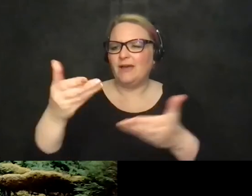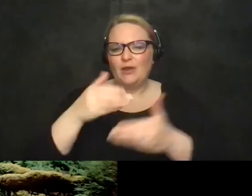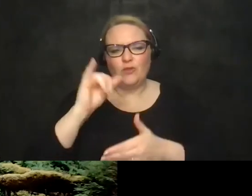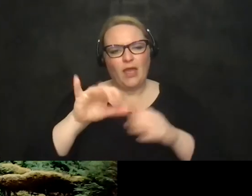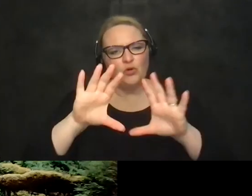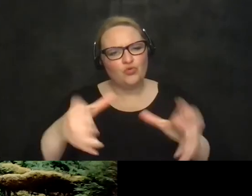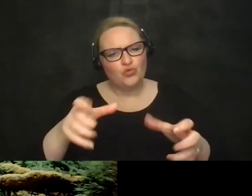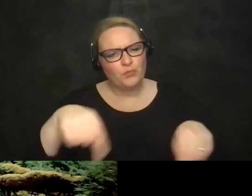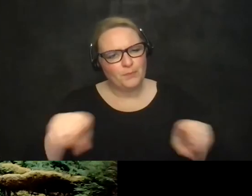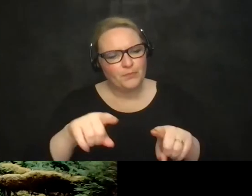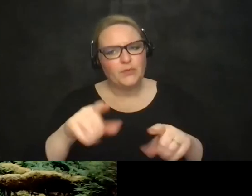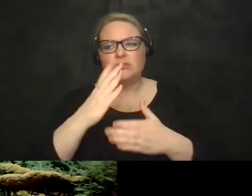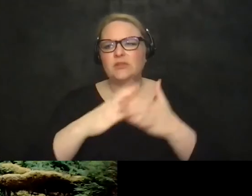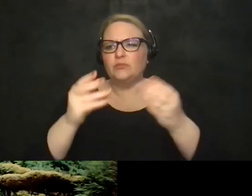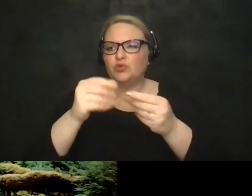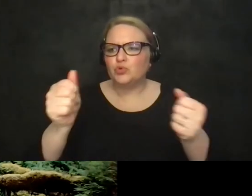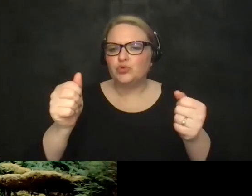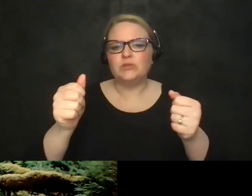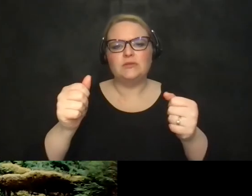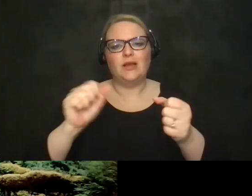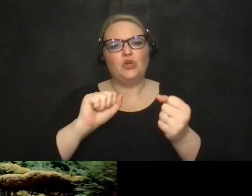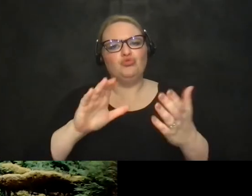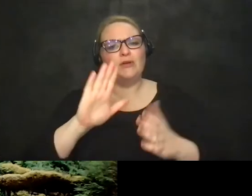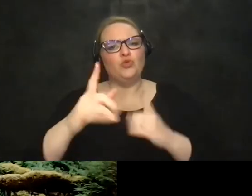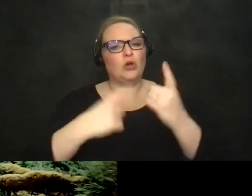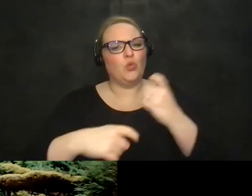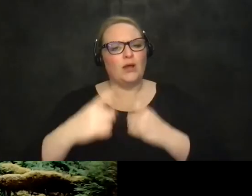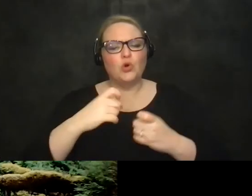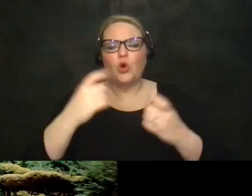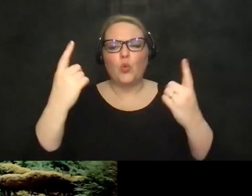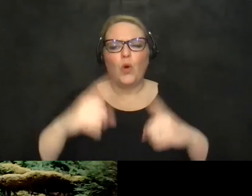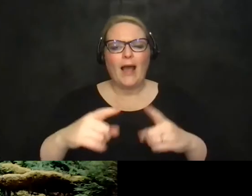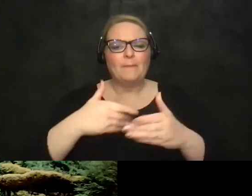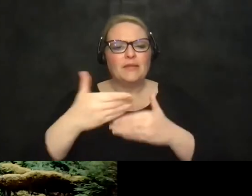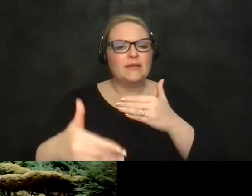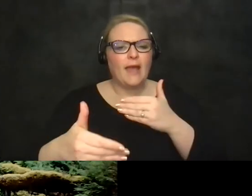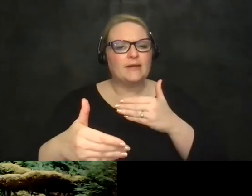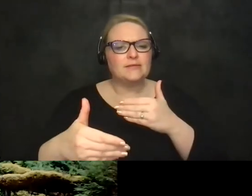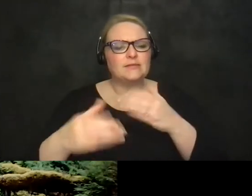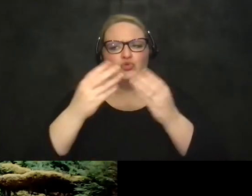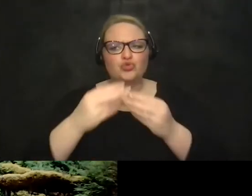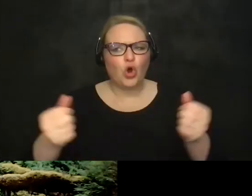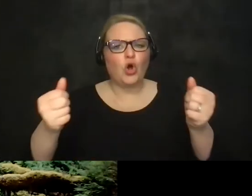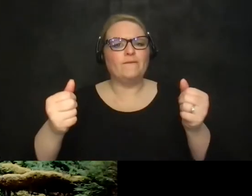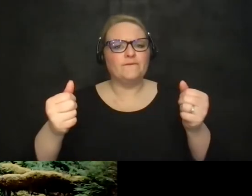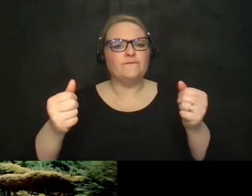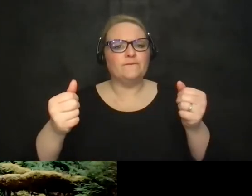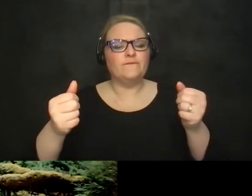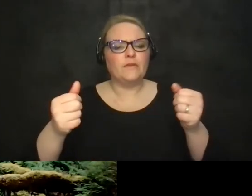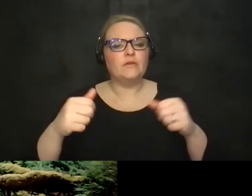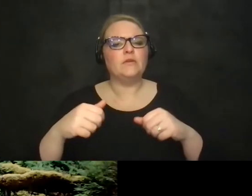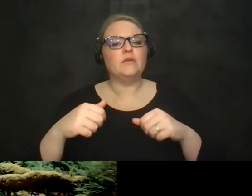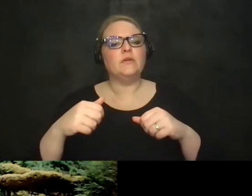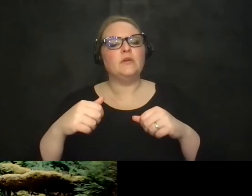uh some of the solutions and then kind of addressing your question uh what would happen next to really solve this and there's